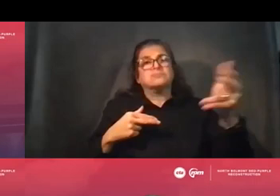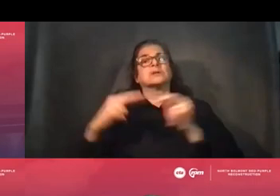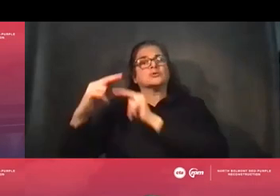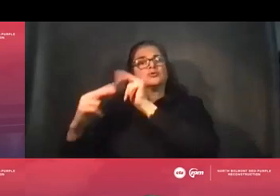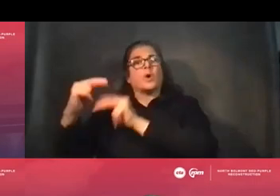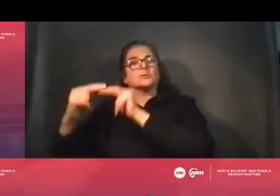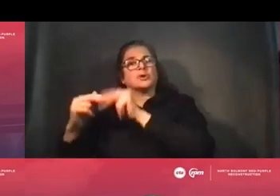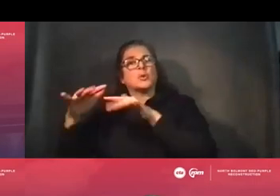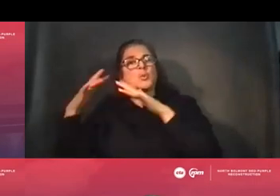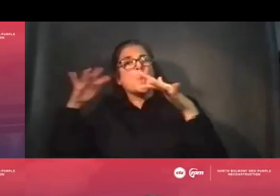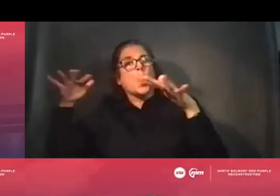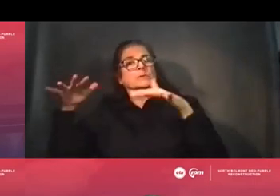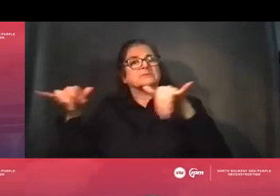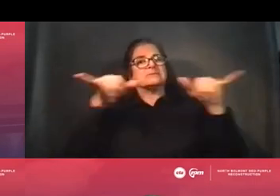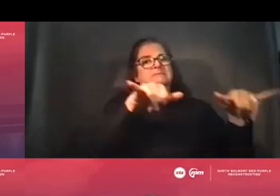set based on that level.